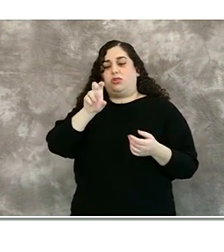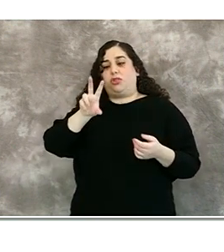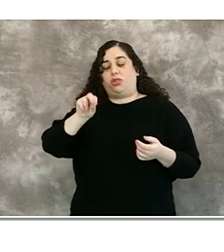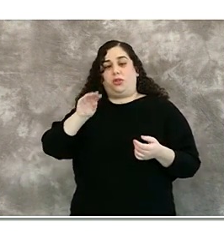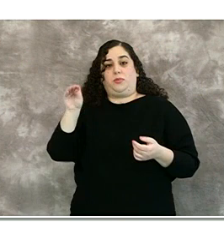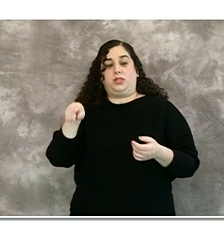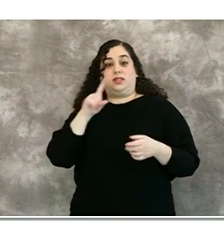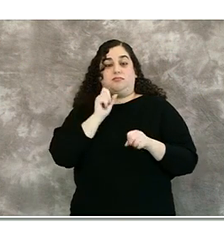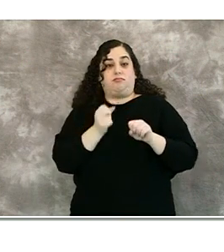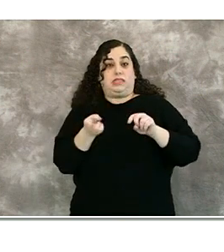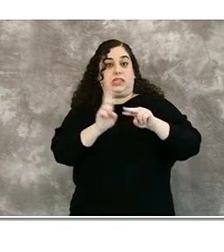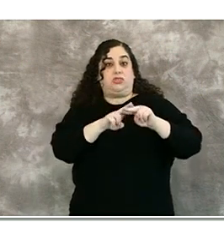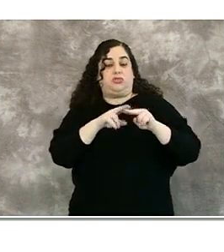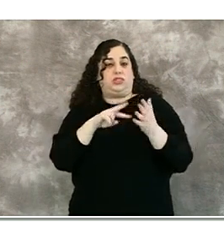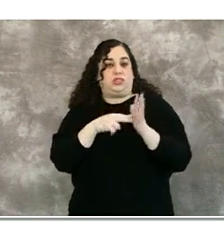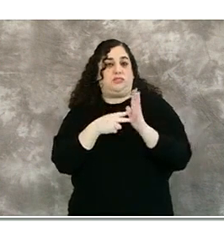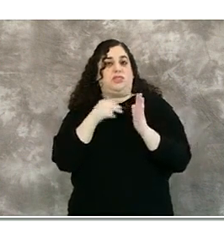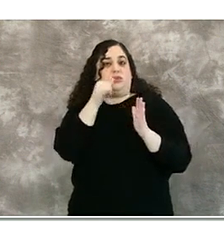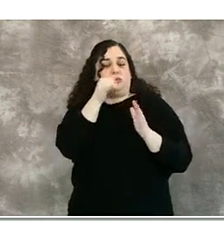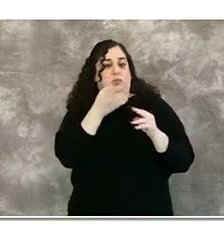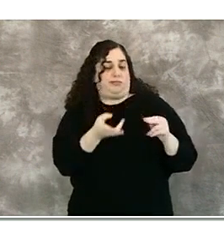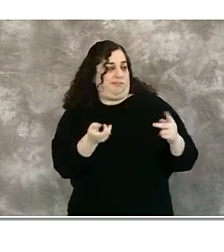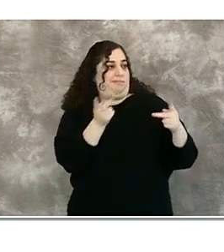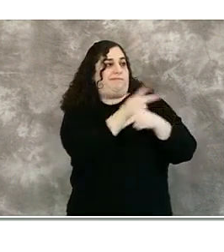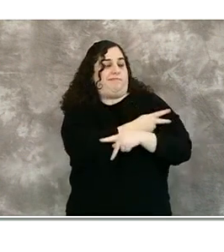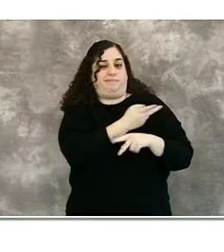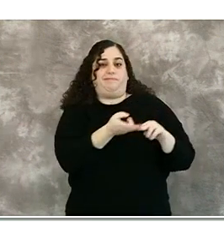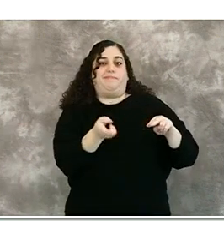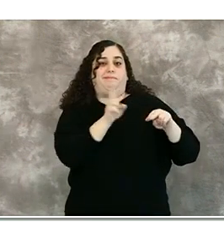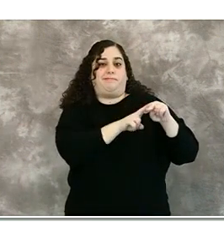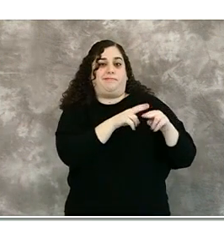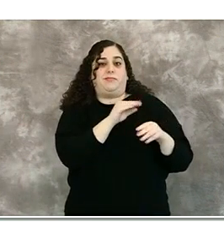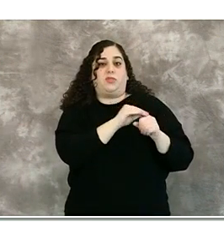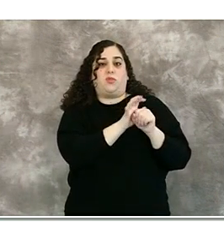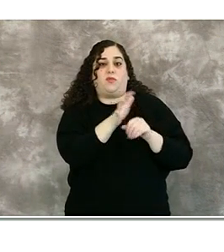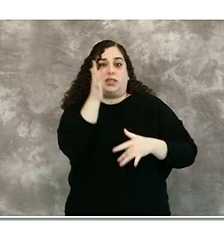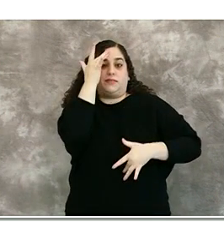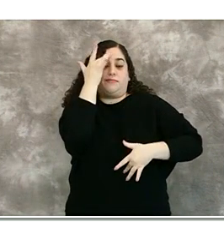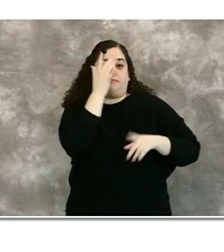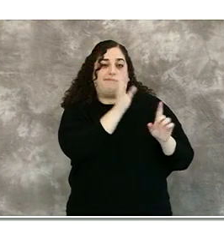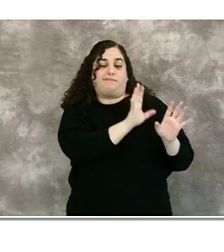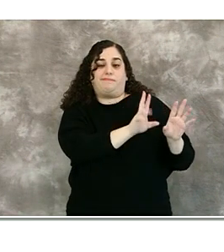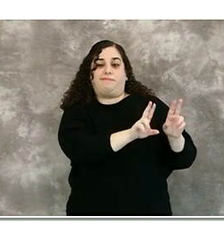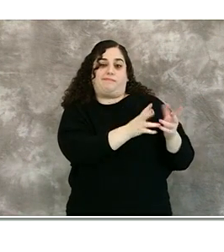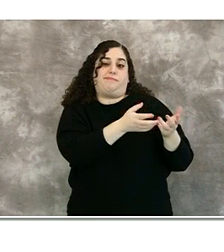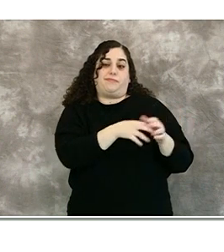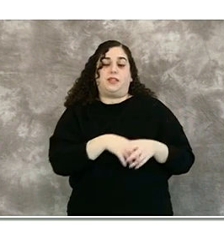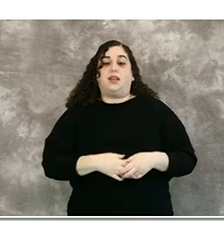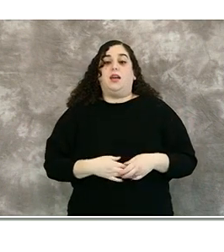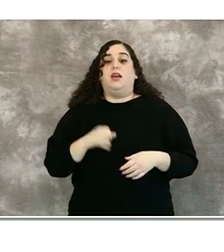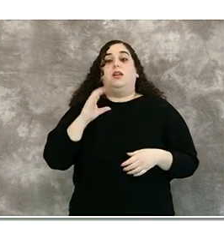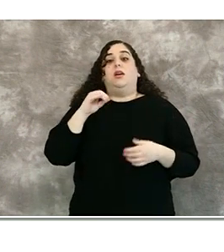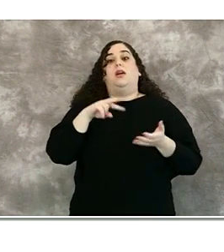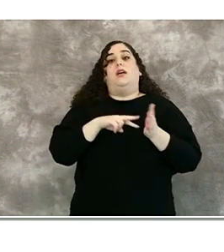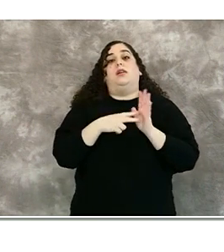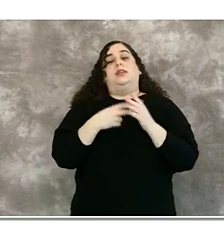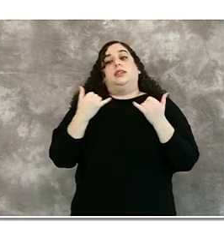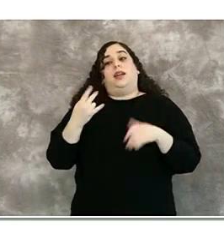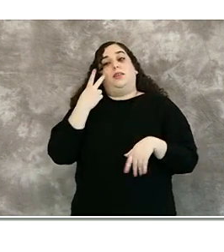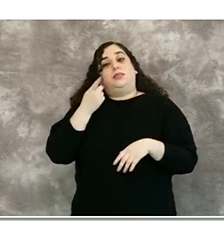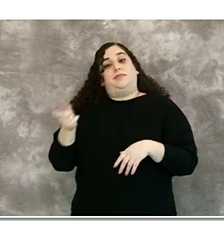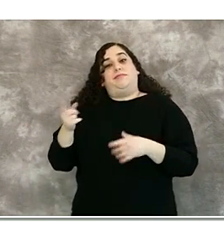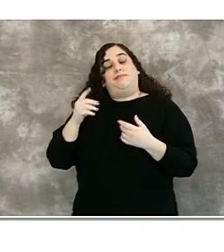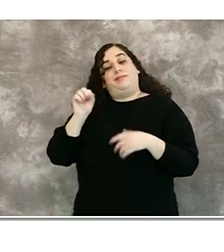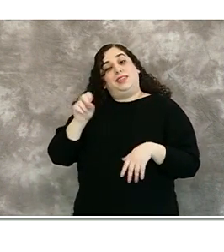rise. Next slide we're at a very significant juncture here in San Diego County. We've actually done better than